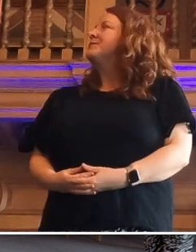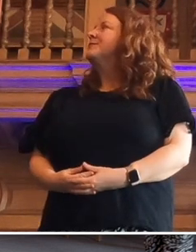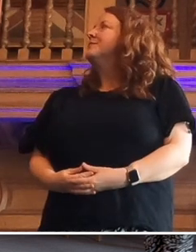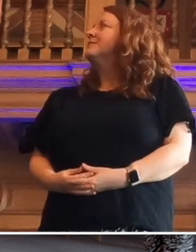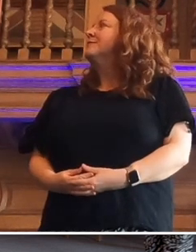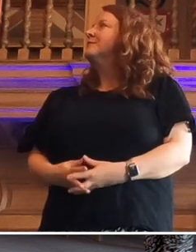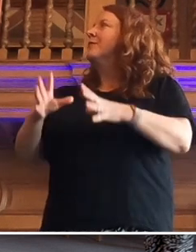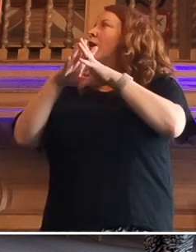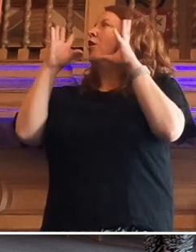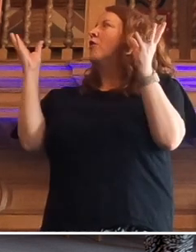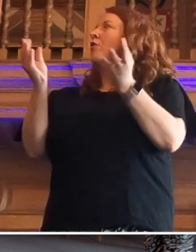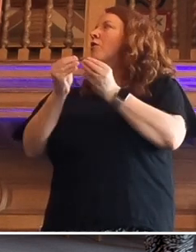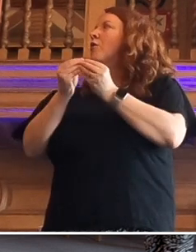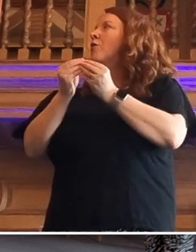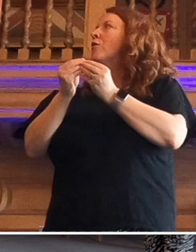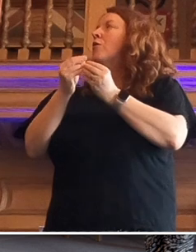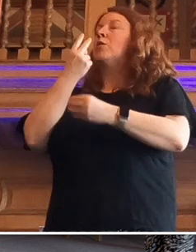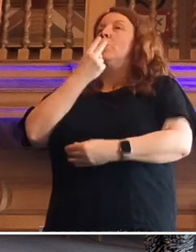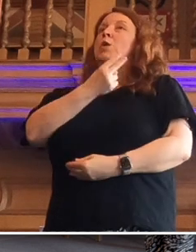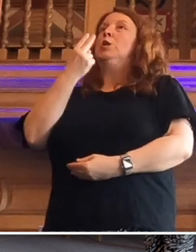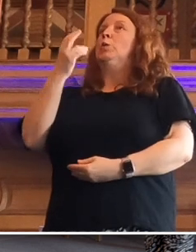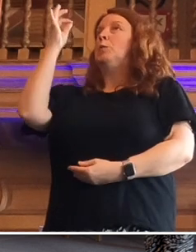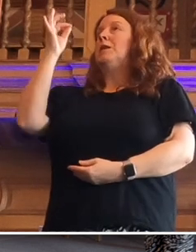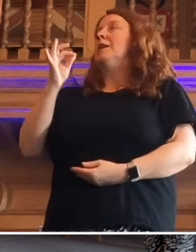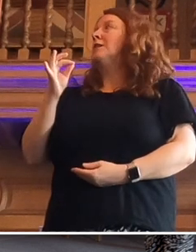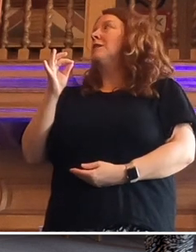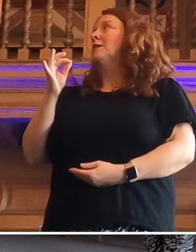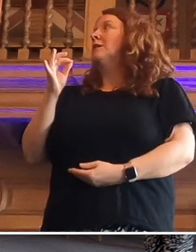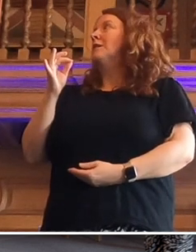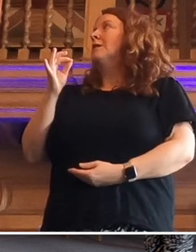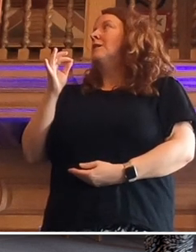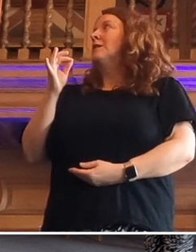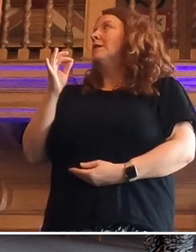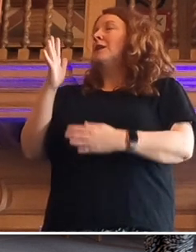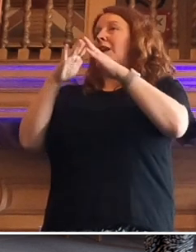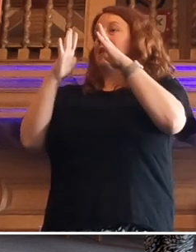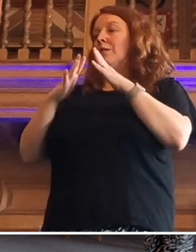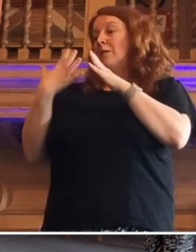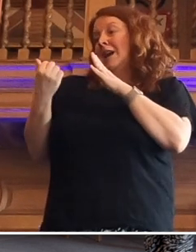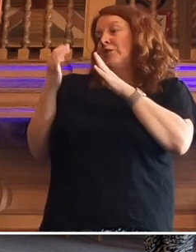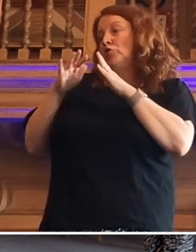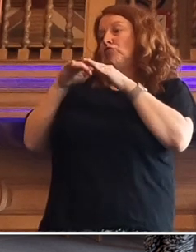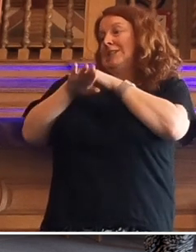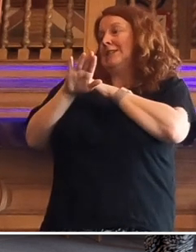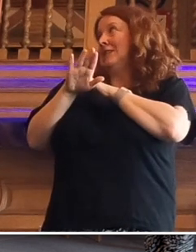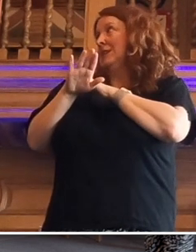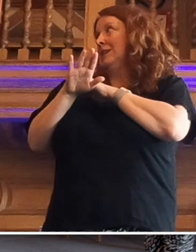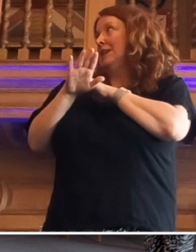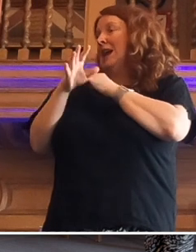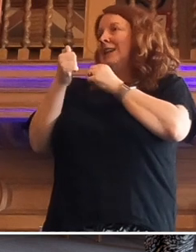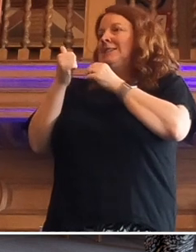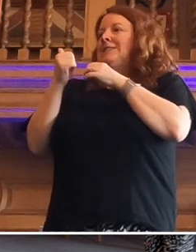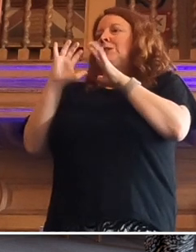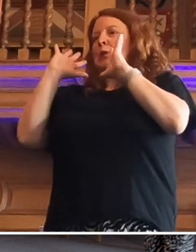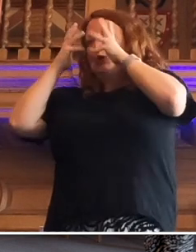Overall, 22% of households with children had food insecurity.